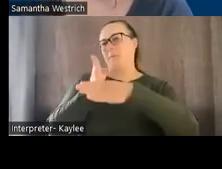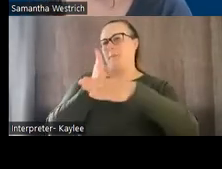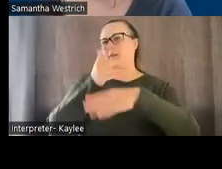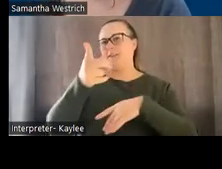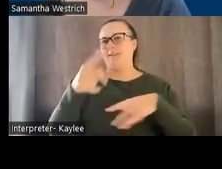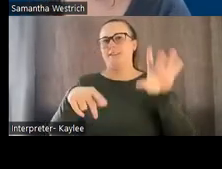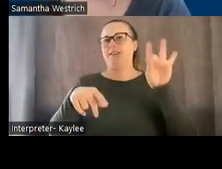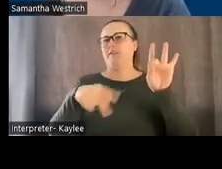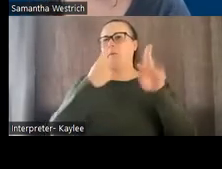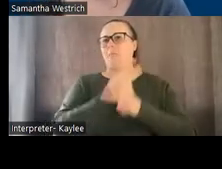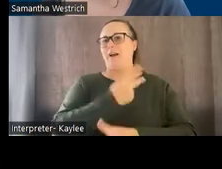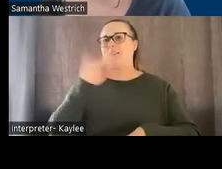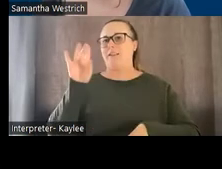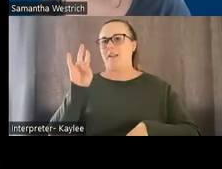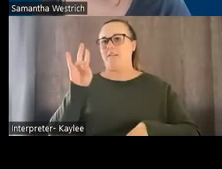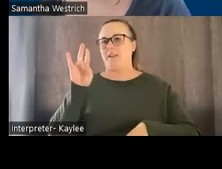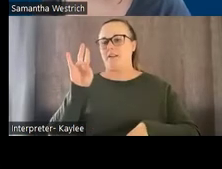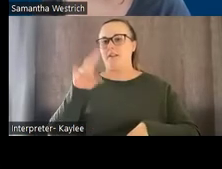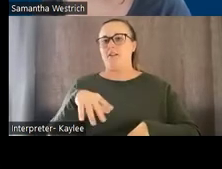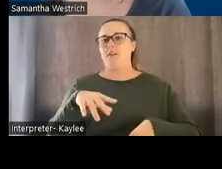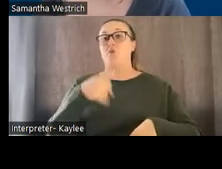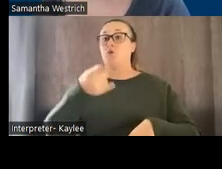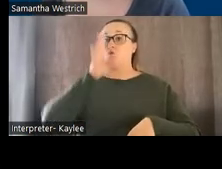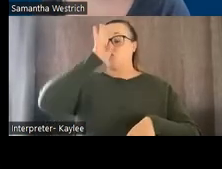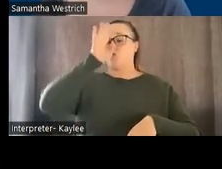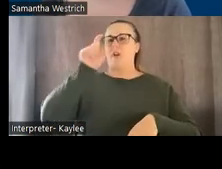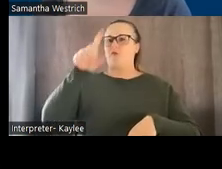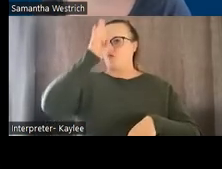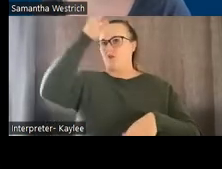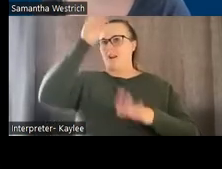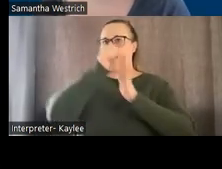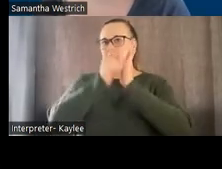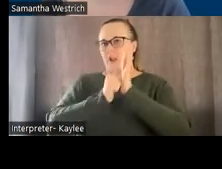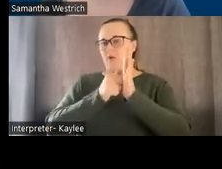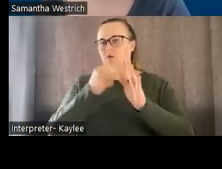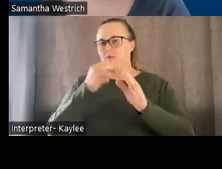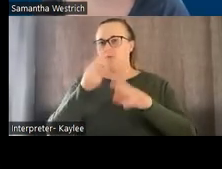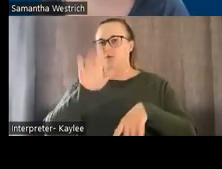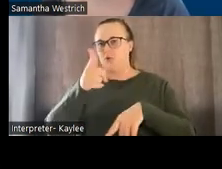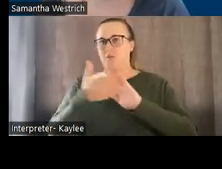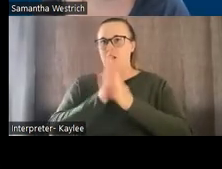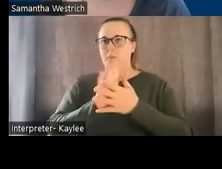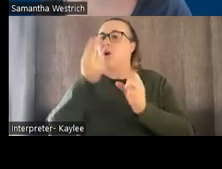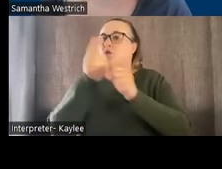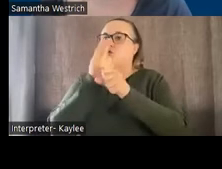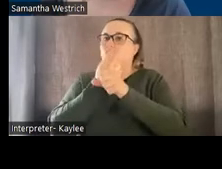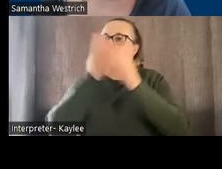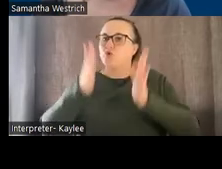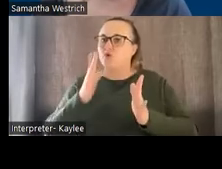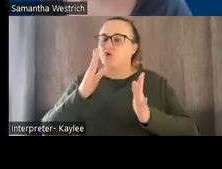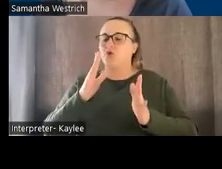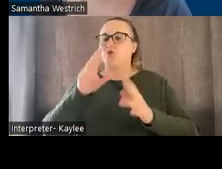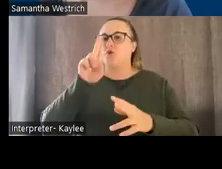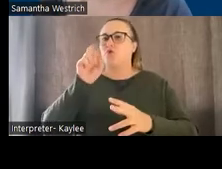When you create a user, it'll prompt you through to select the type of symbols and the grid size and the